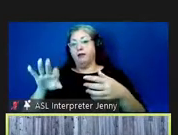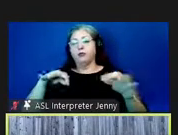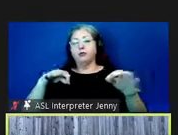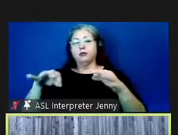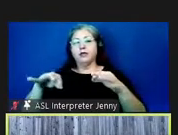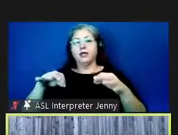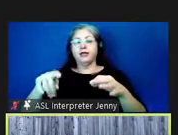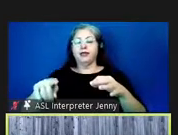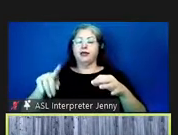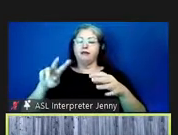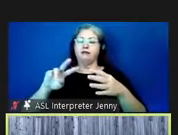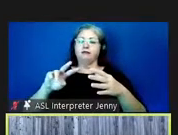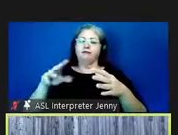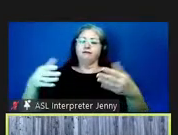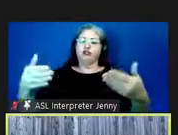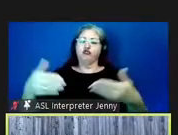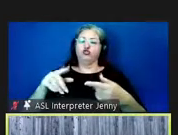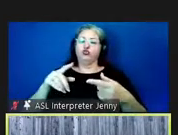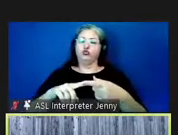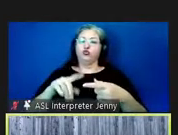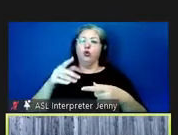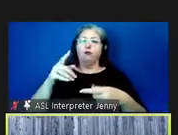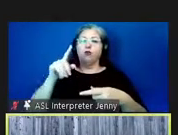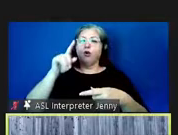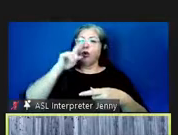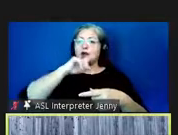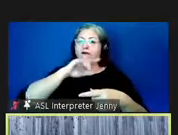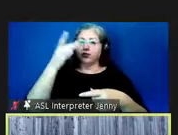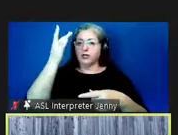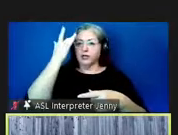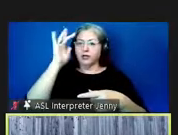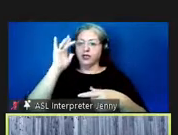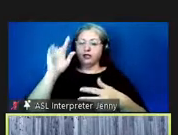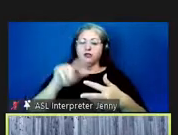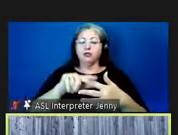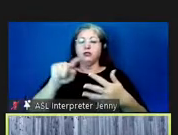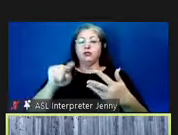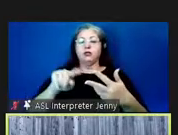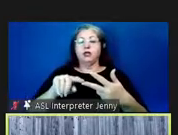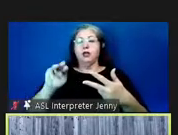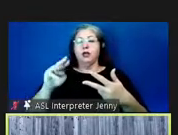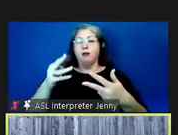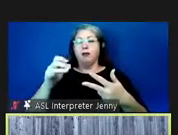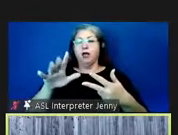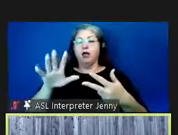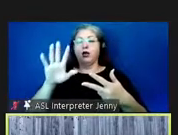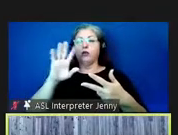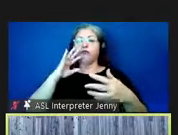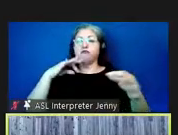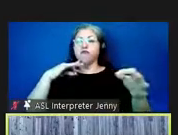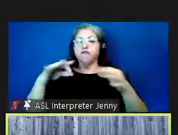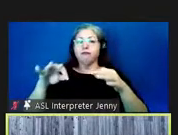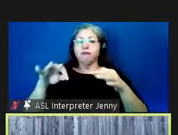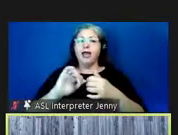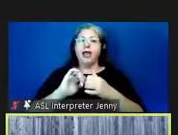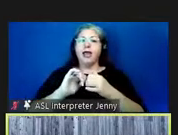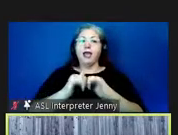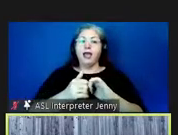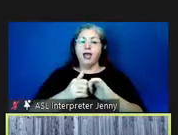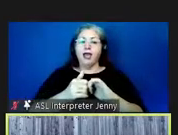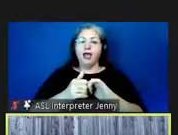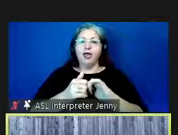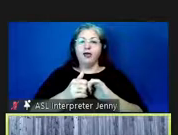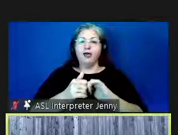artificial intelligence after which michael will walk you through how to uh